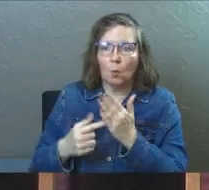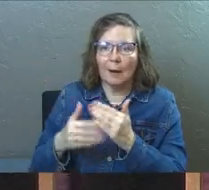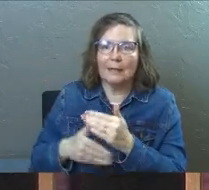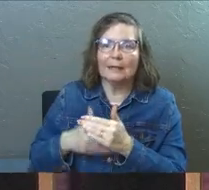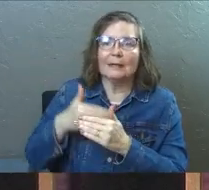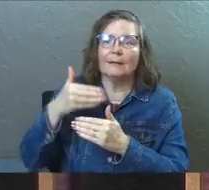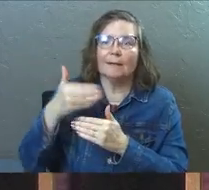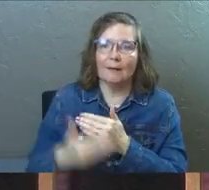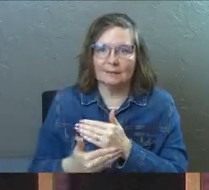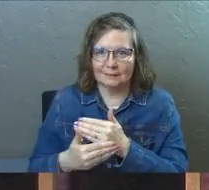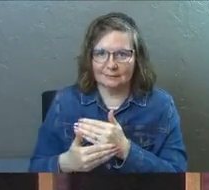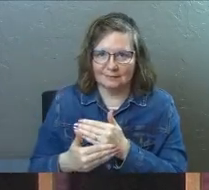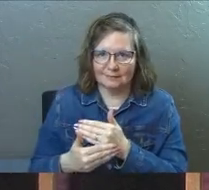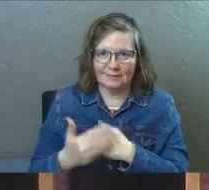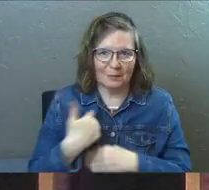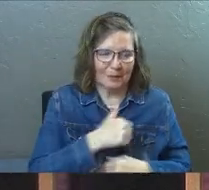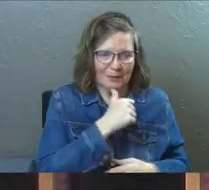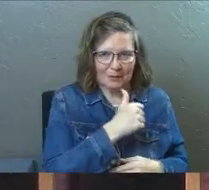comes next.